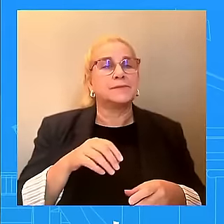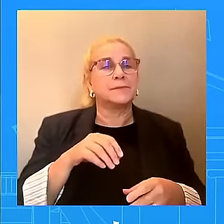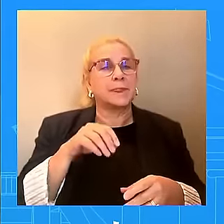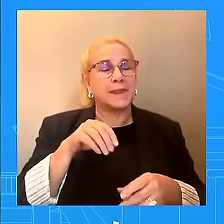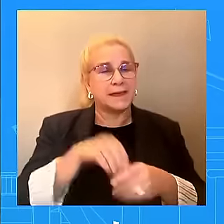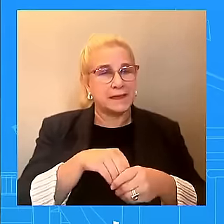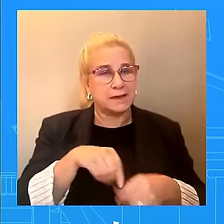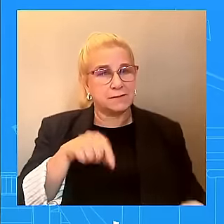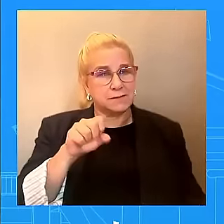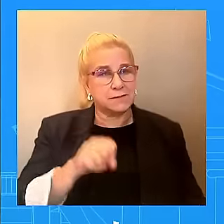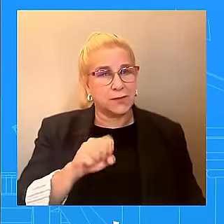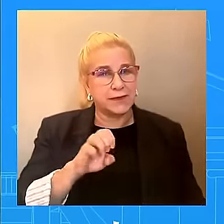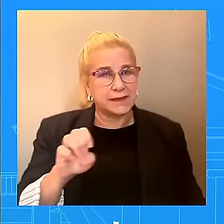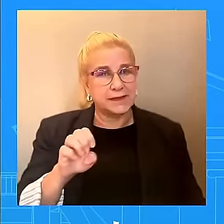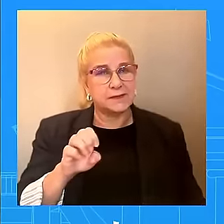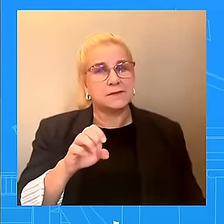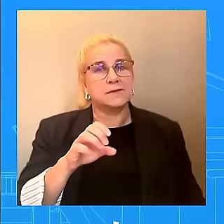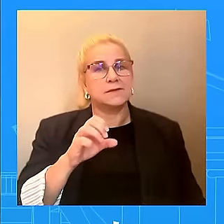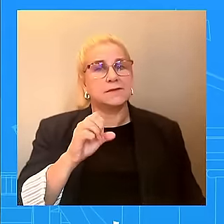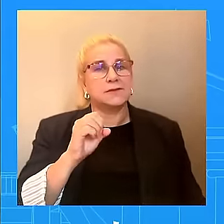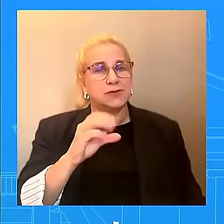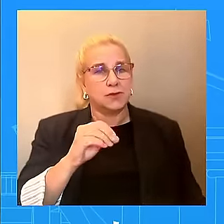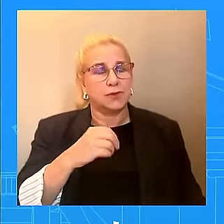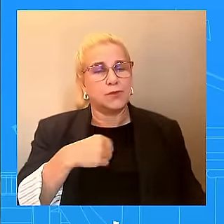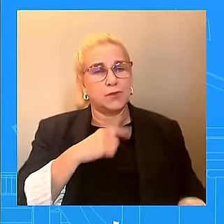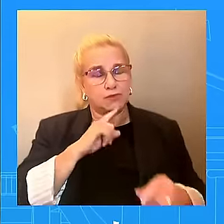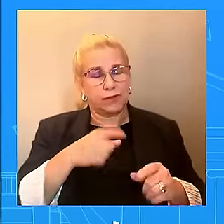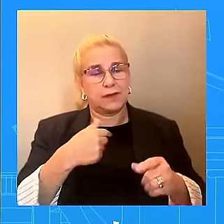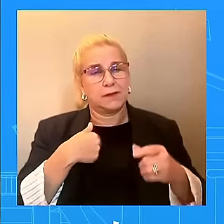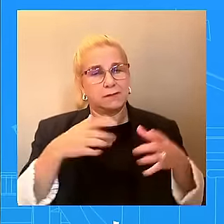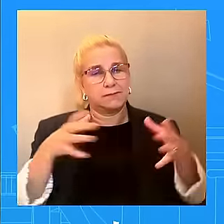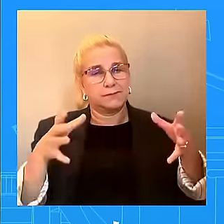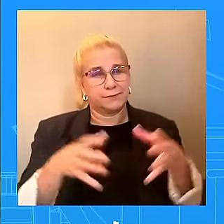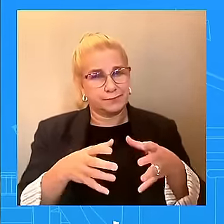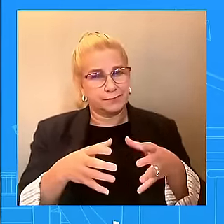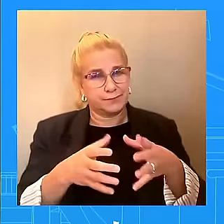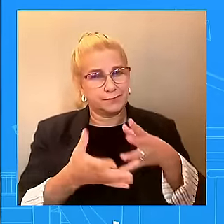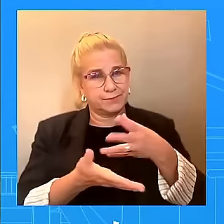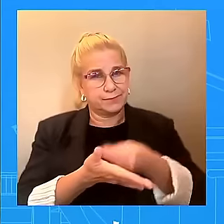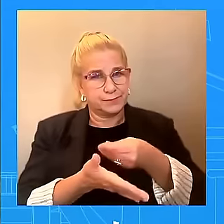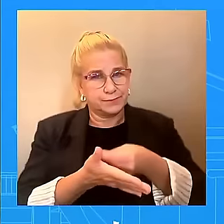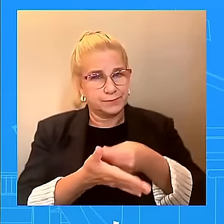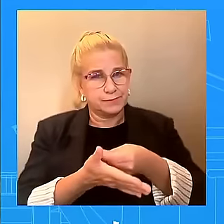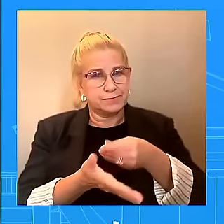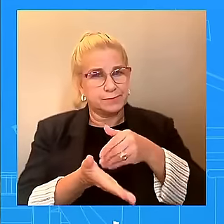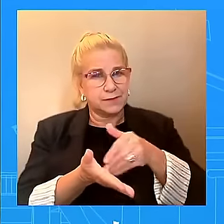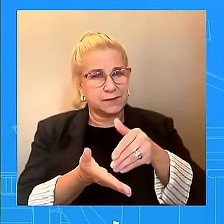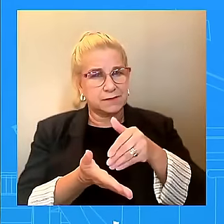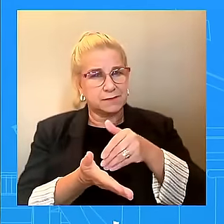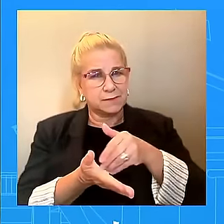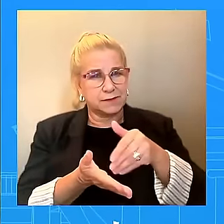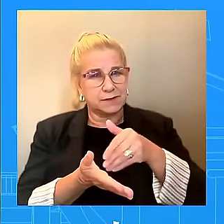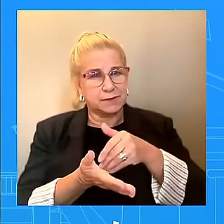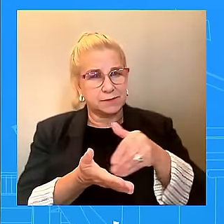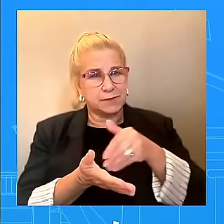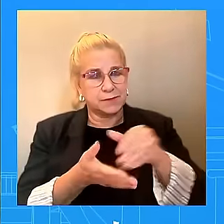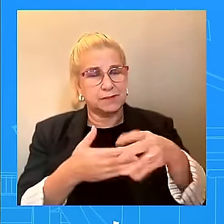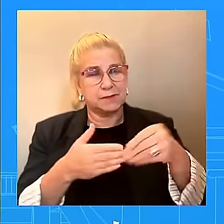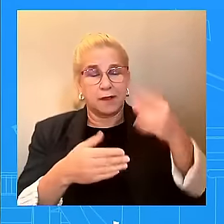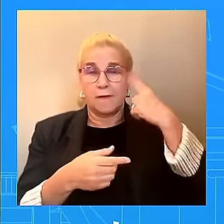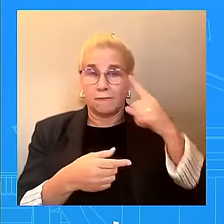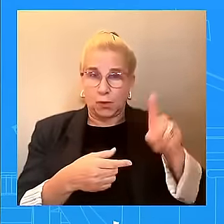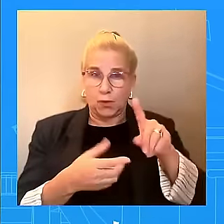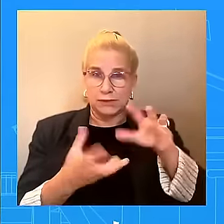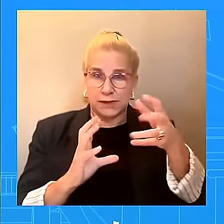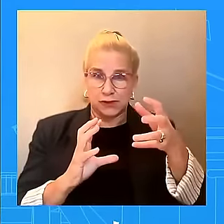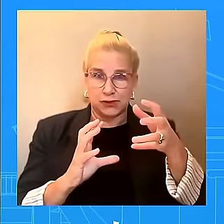Congress comes together. They provide money, millions of dollars, for disaster relief. We're asking them to do the job